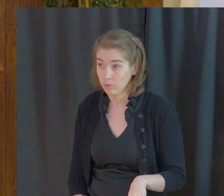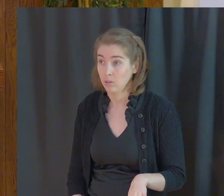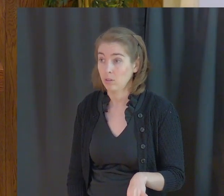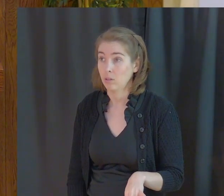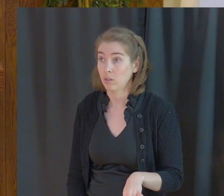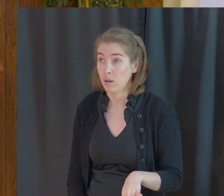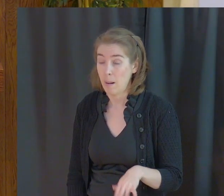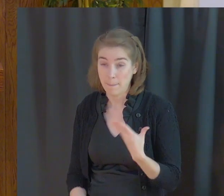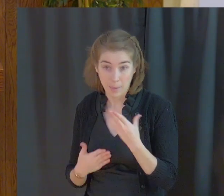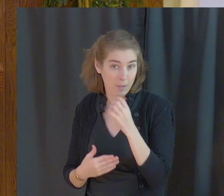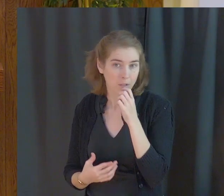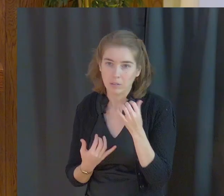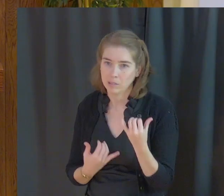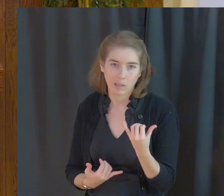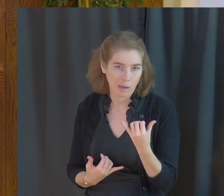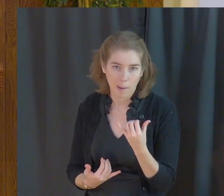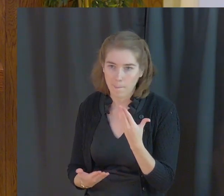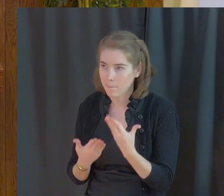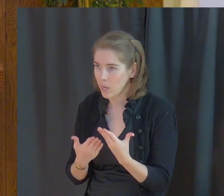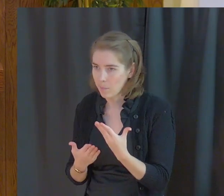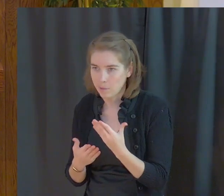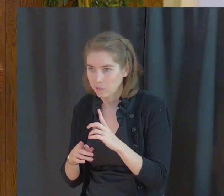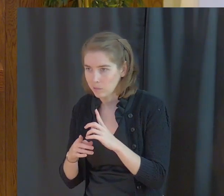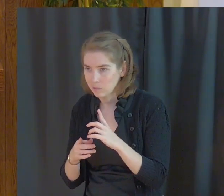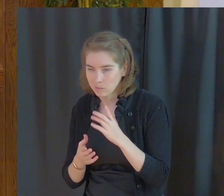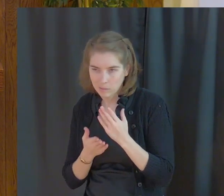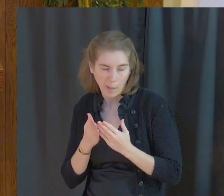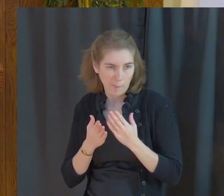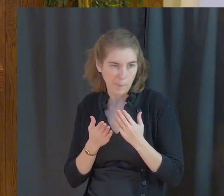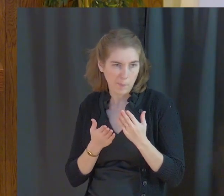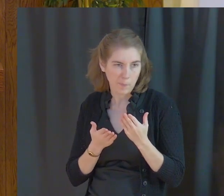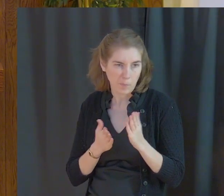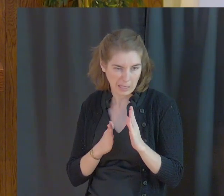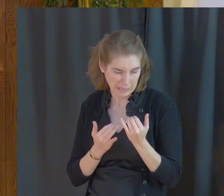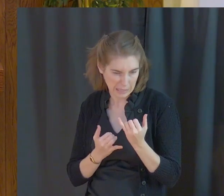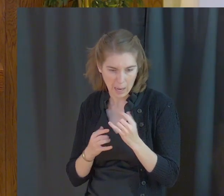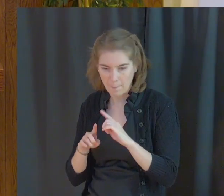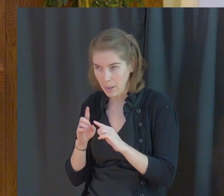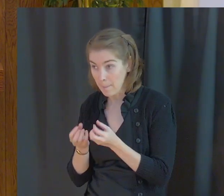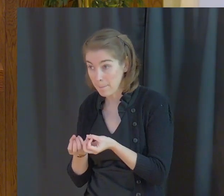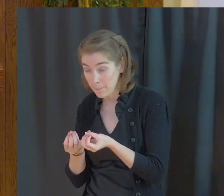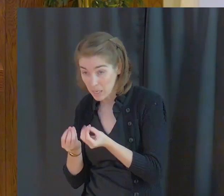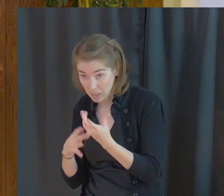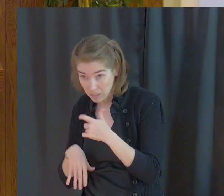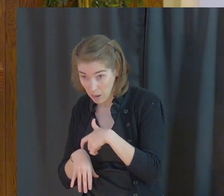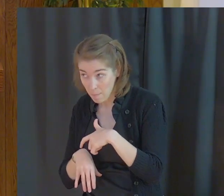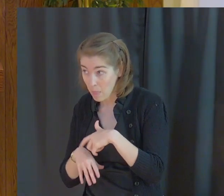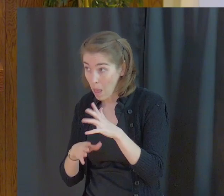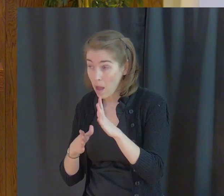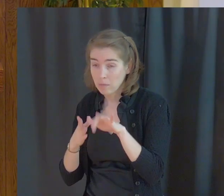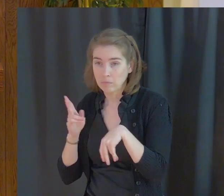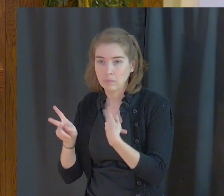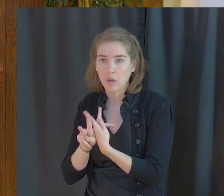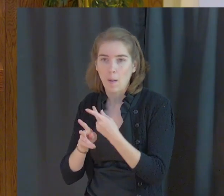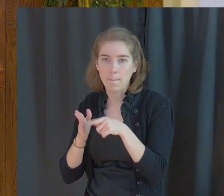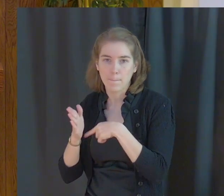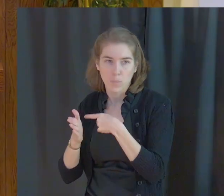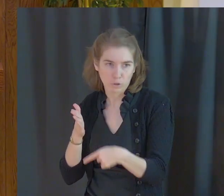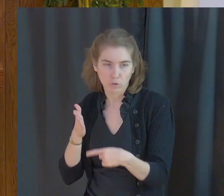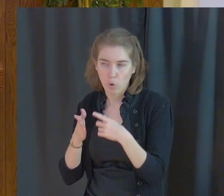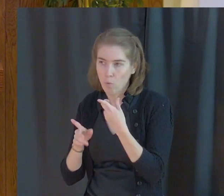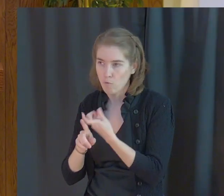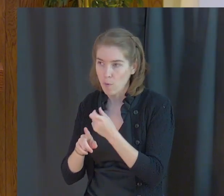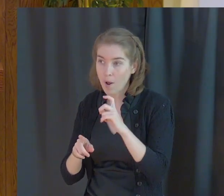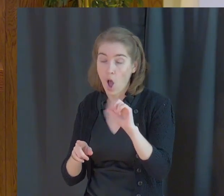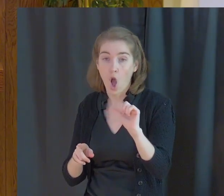Maybe not today, maybe in some ways today you have been, but many times this persecution will come from